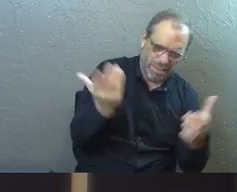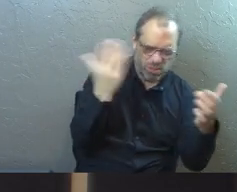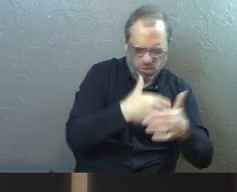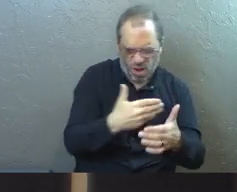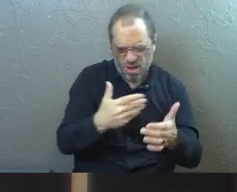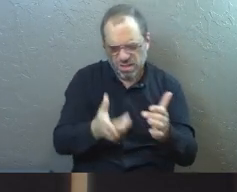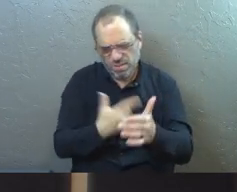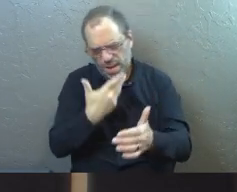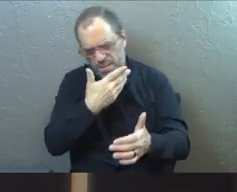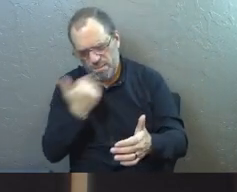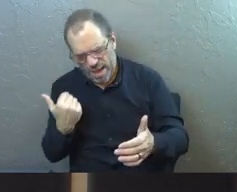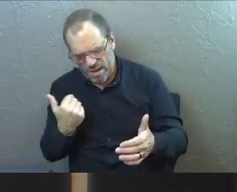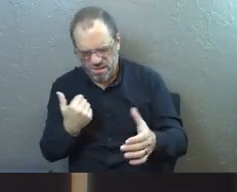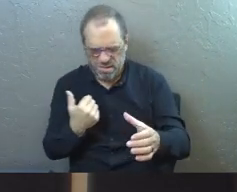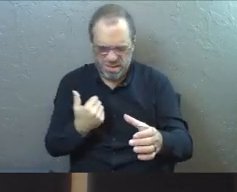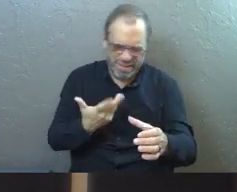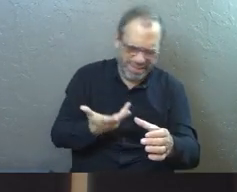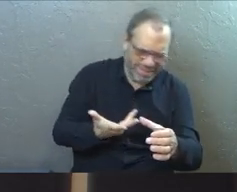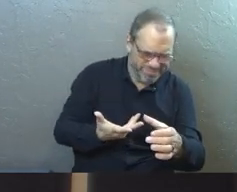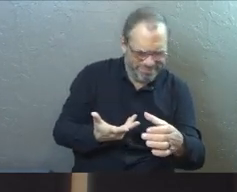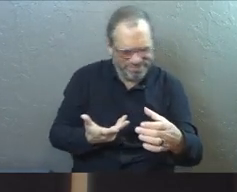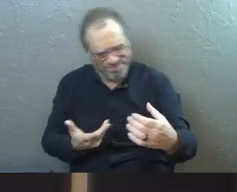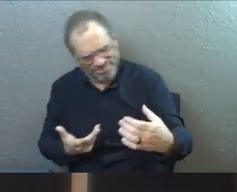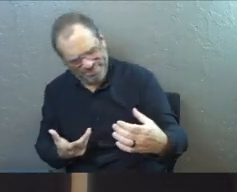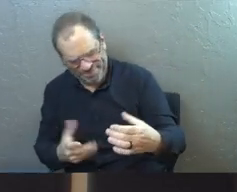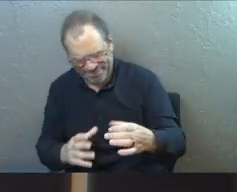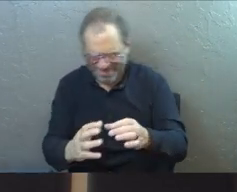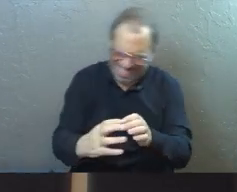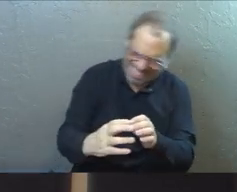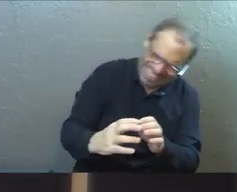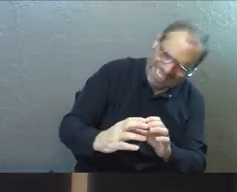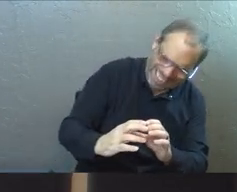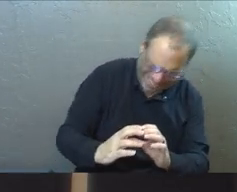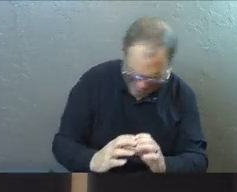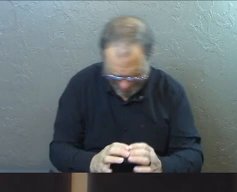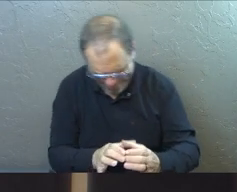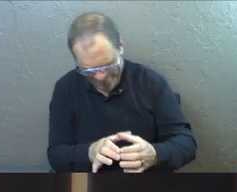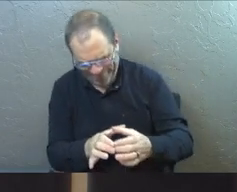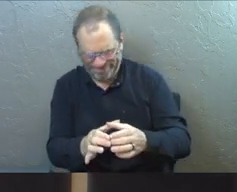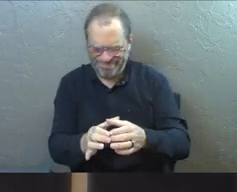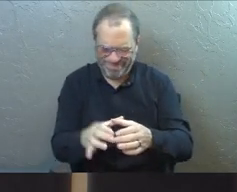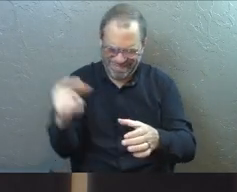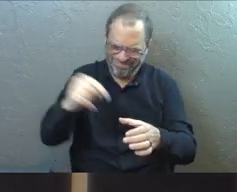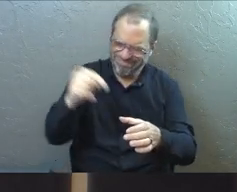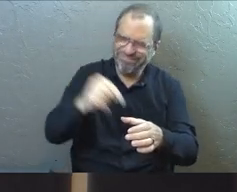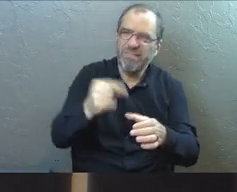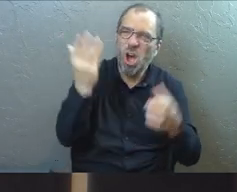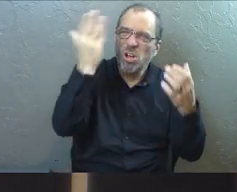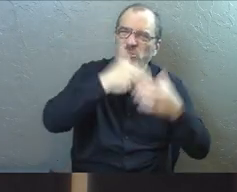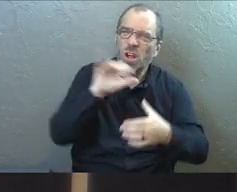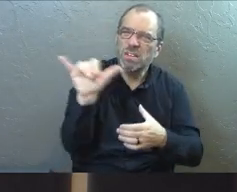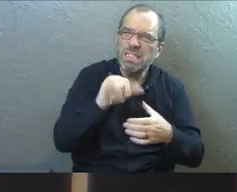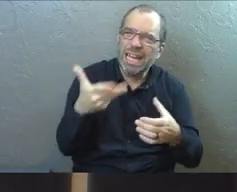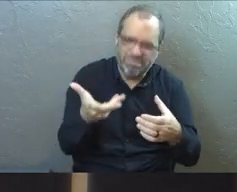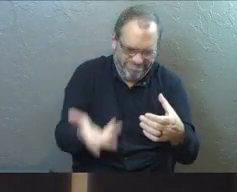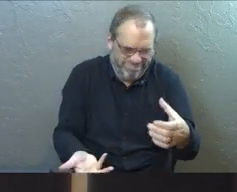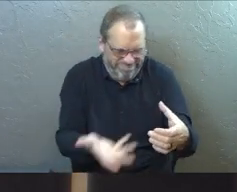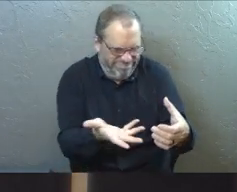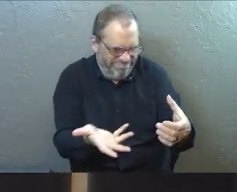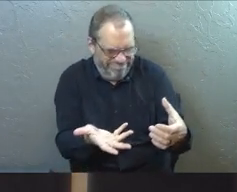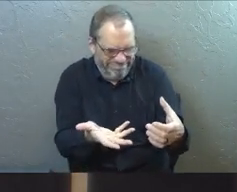sometimes it's better. It's hard for us to get the picture, get the idea of what that darkness is.